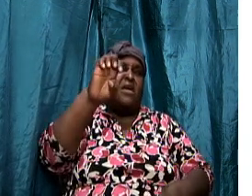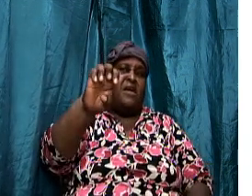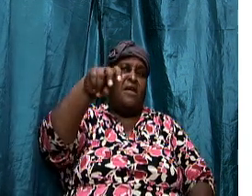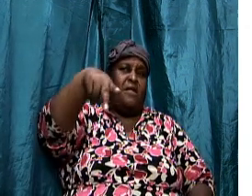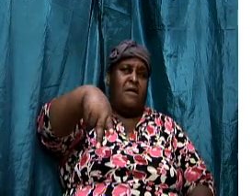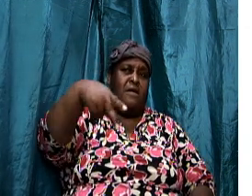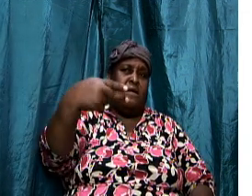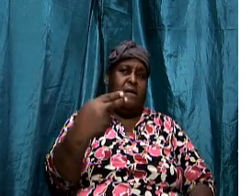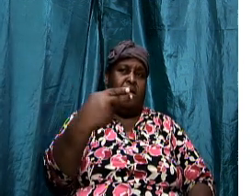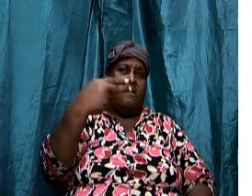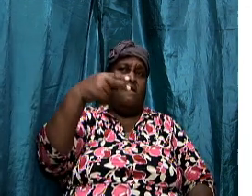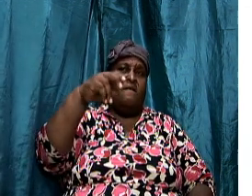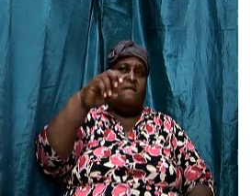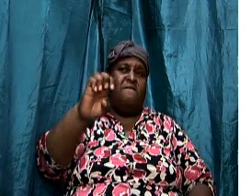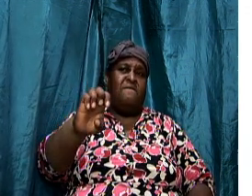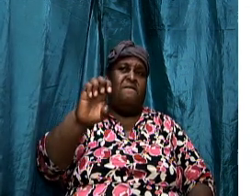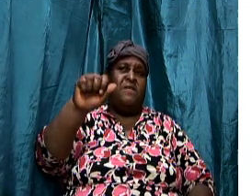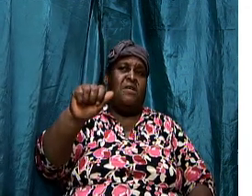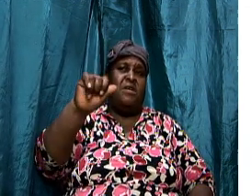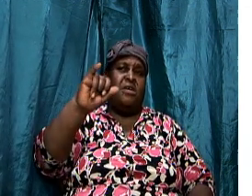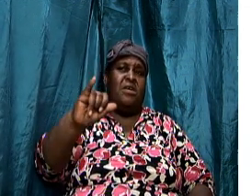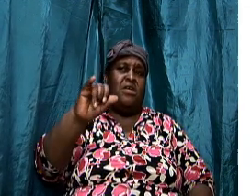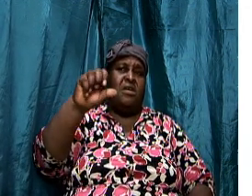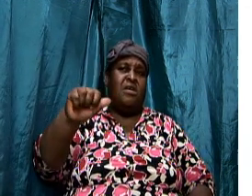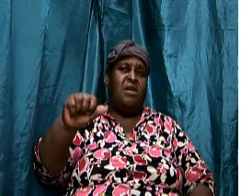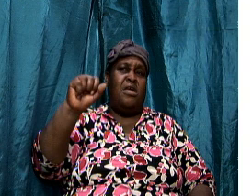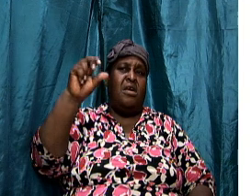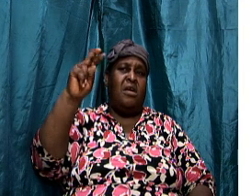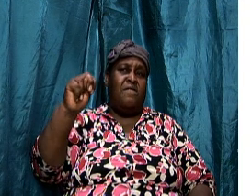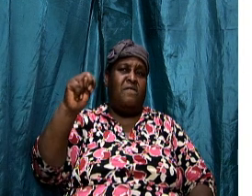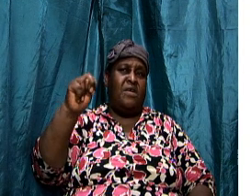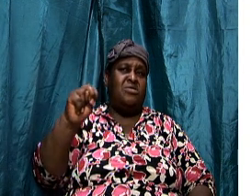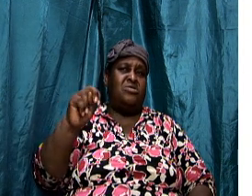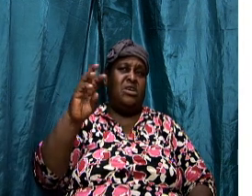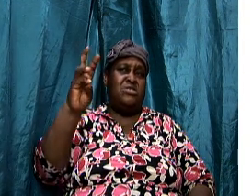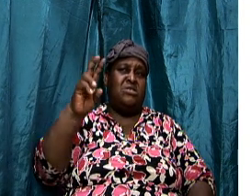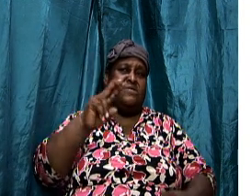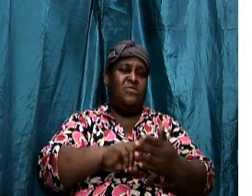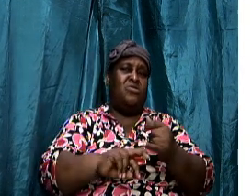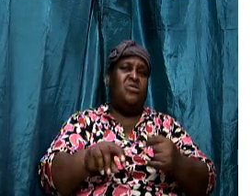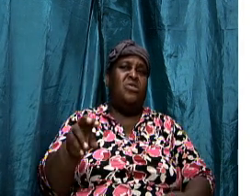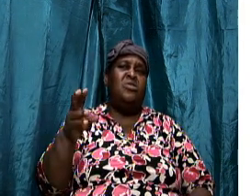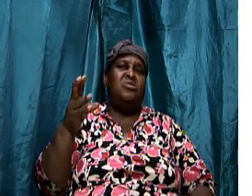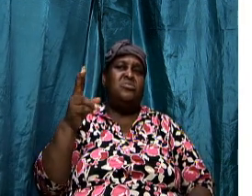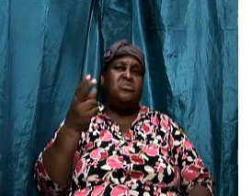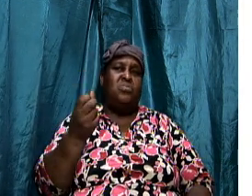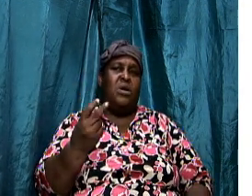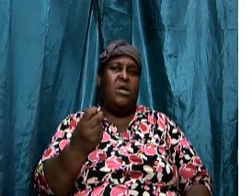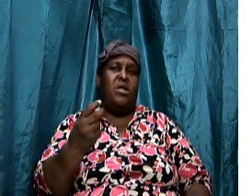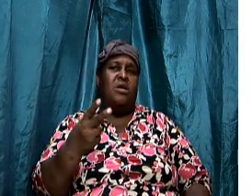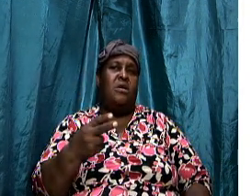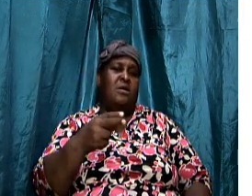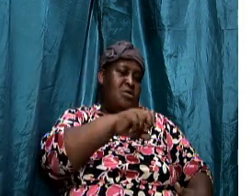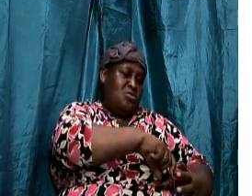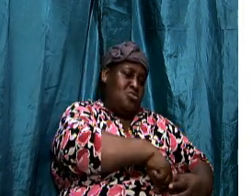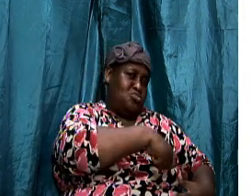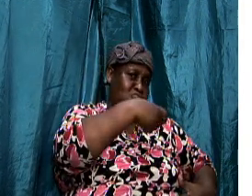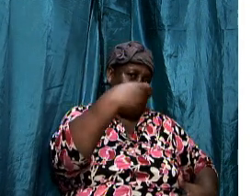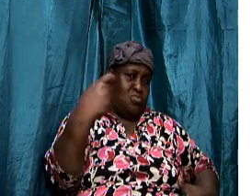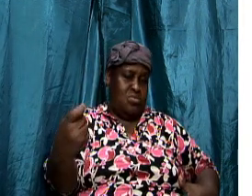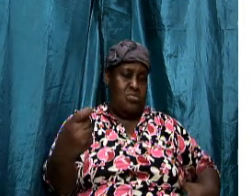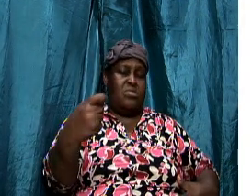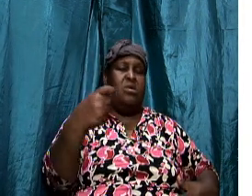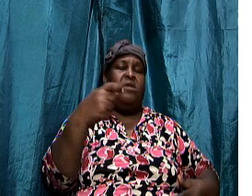we just read. And it says, the sword of the spirit, which is the word of God.